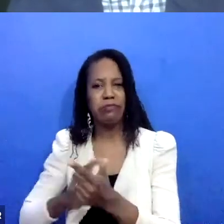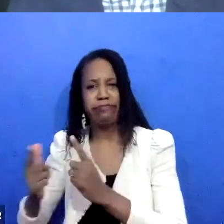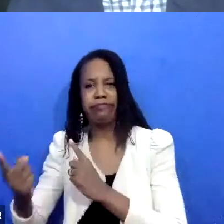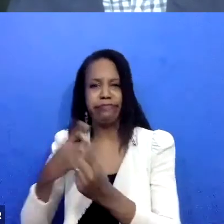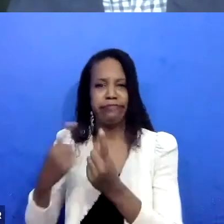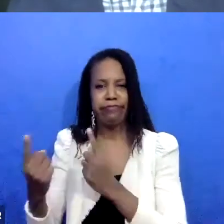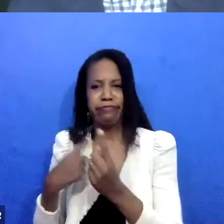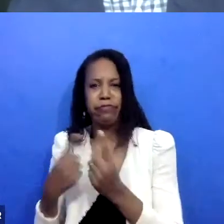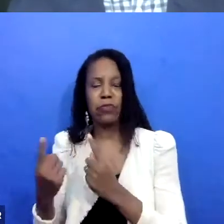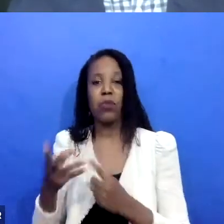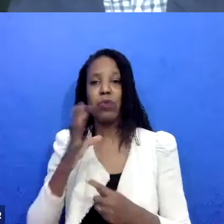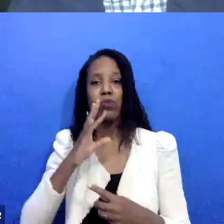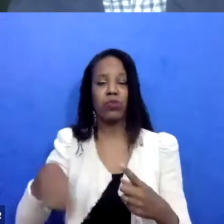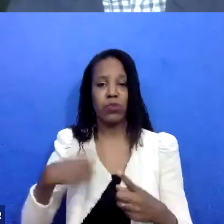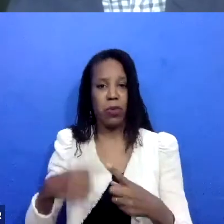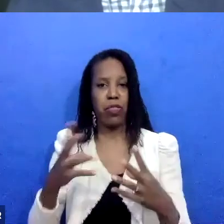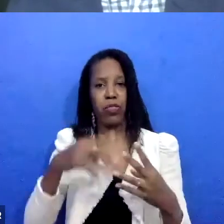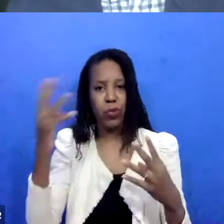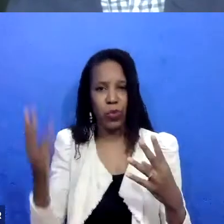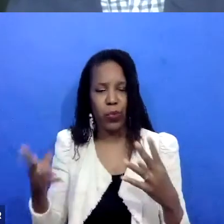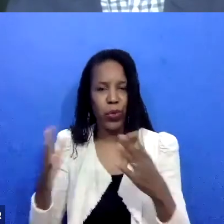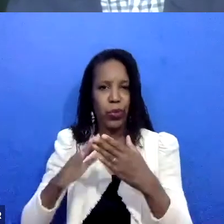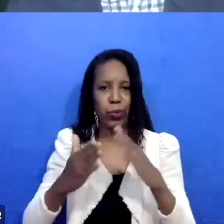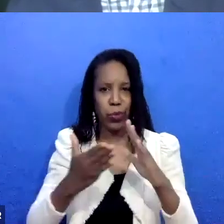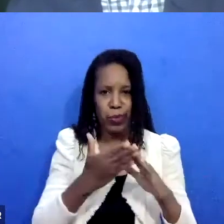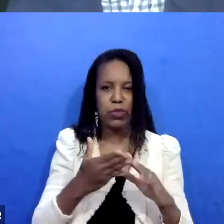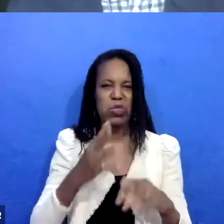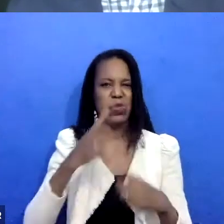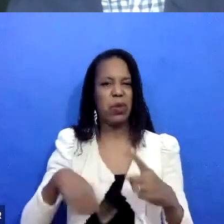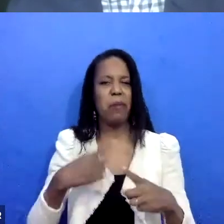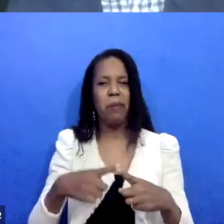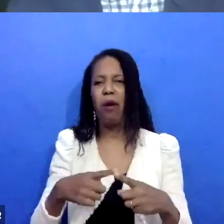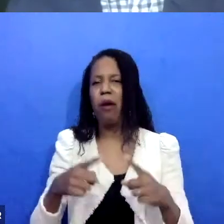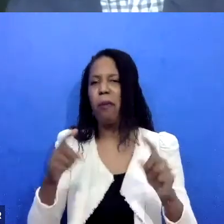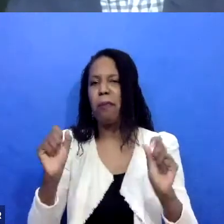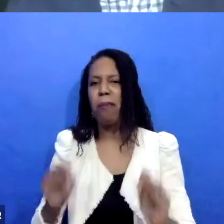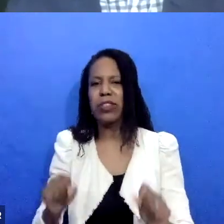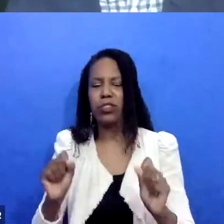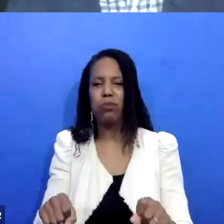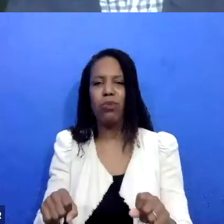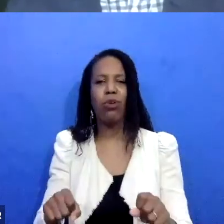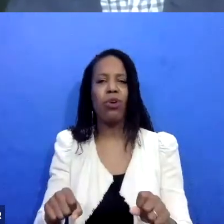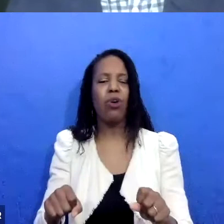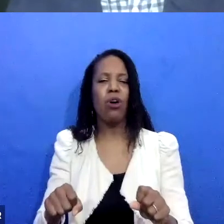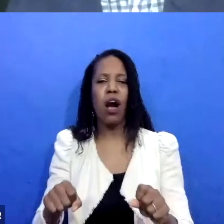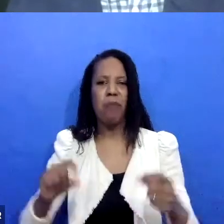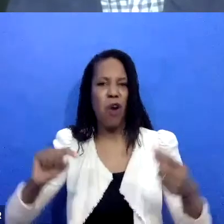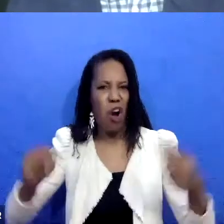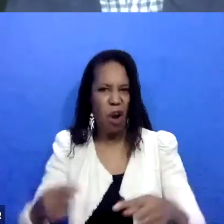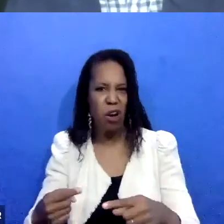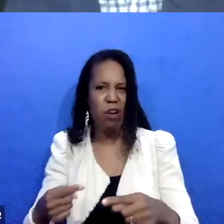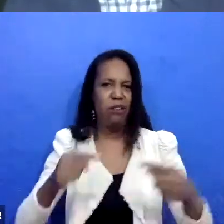where there's, um, allegations of mutual harm, which may or may not be true. And then, you know, so sometimes circle can really